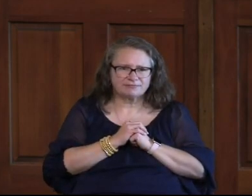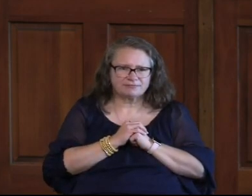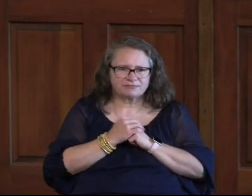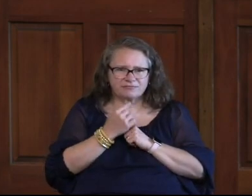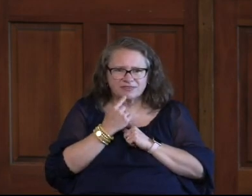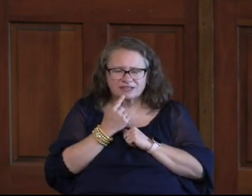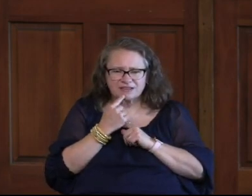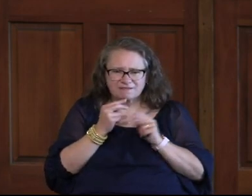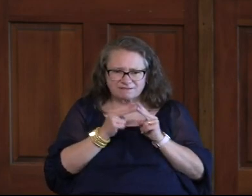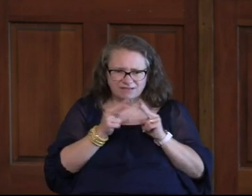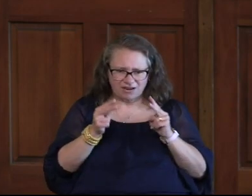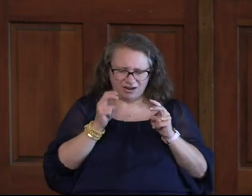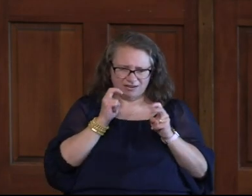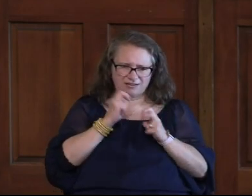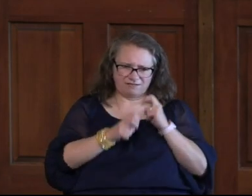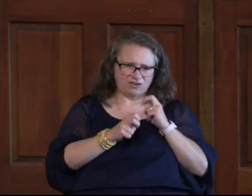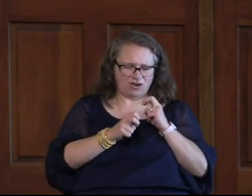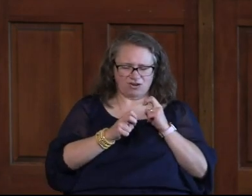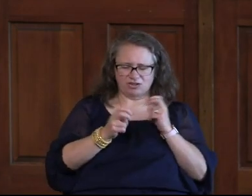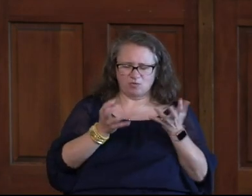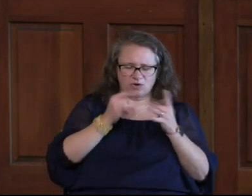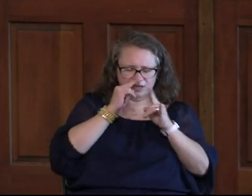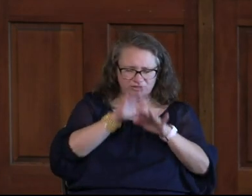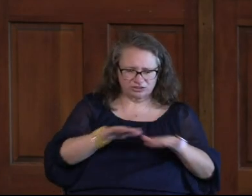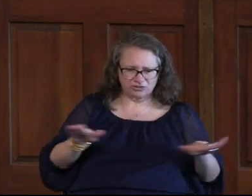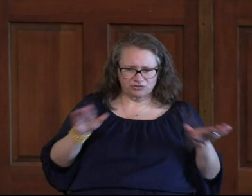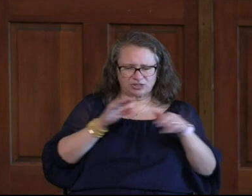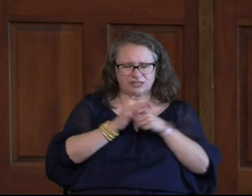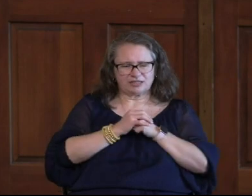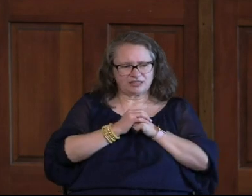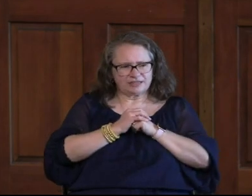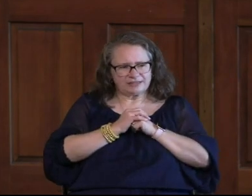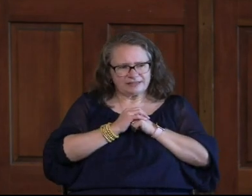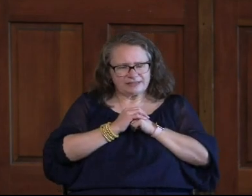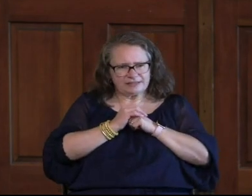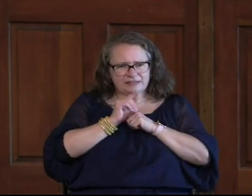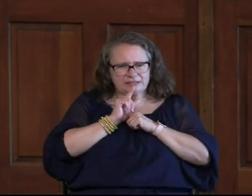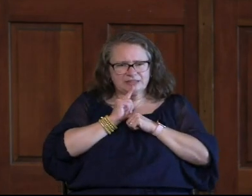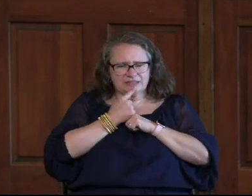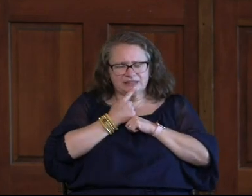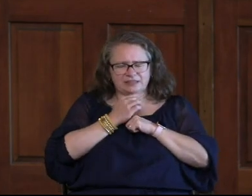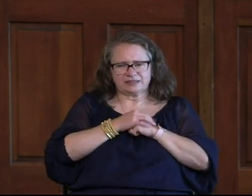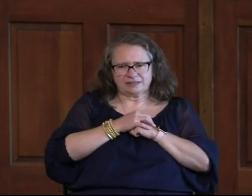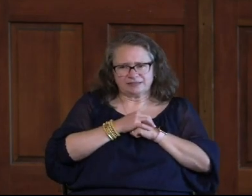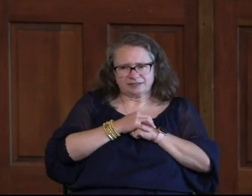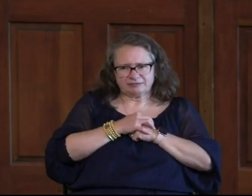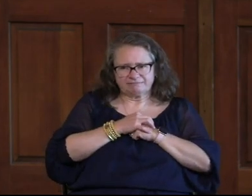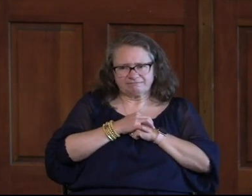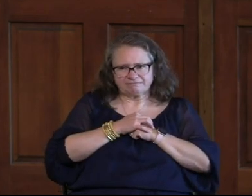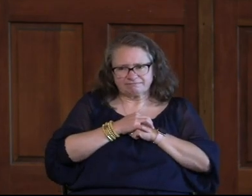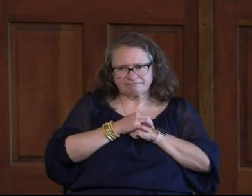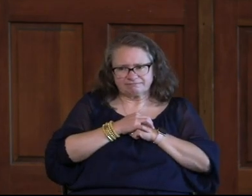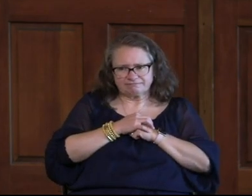and they said it was very devastating because they wanted children, uh, very badly. And, um,